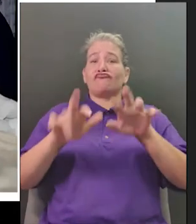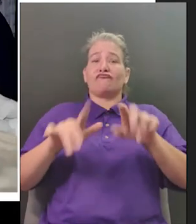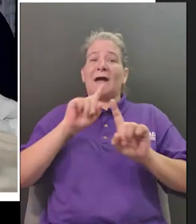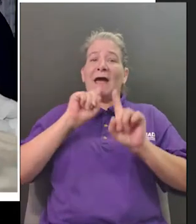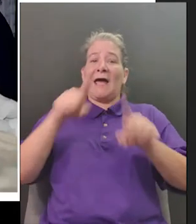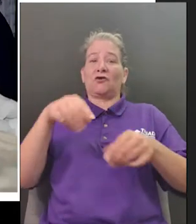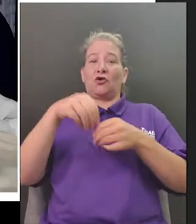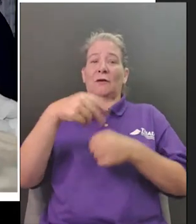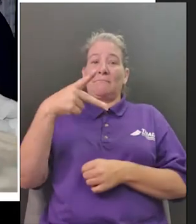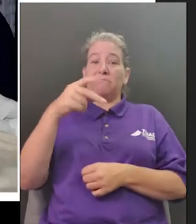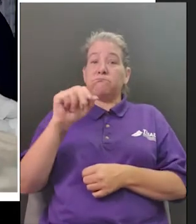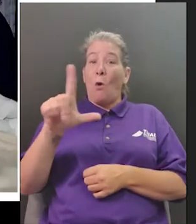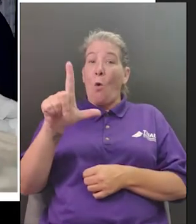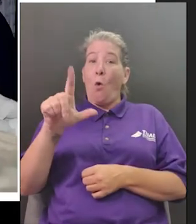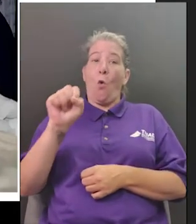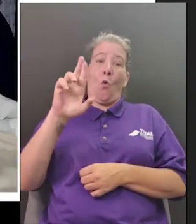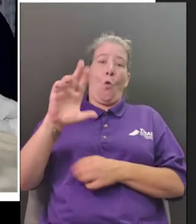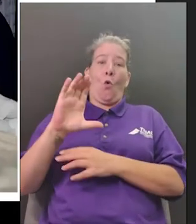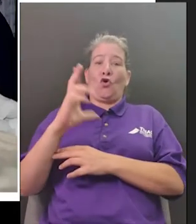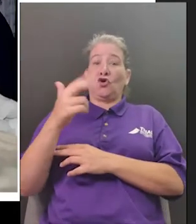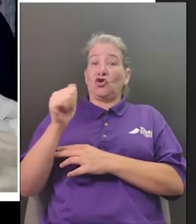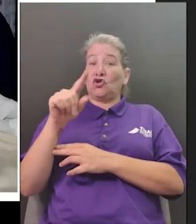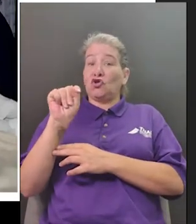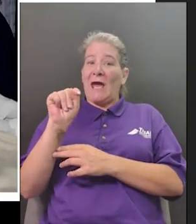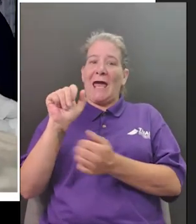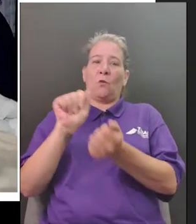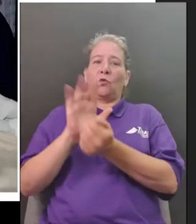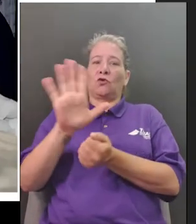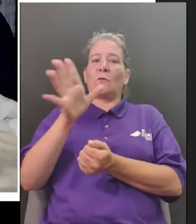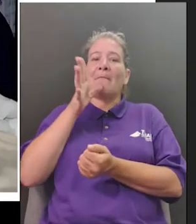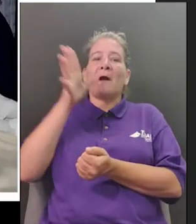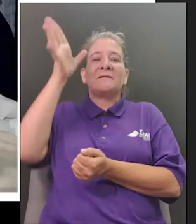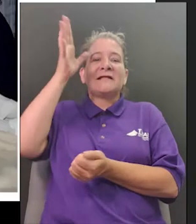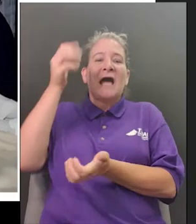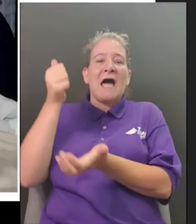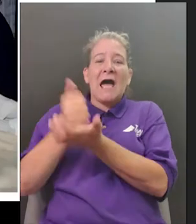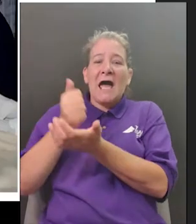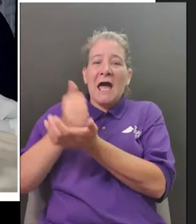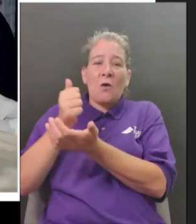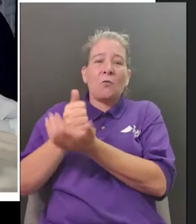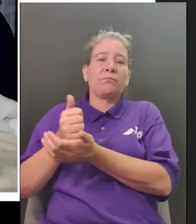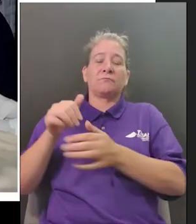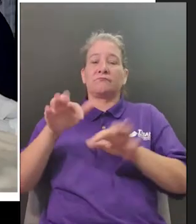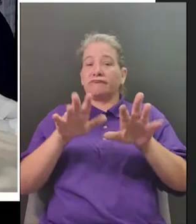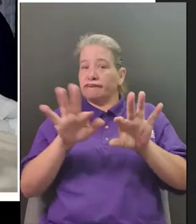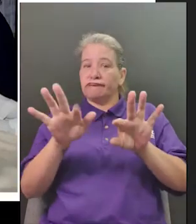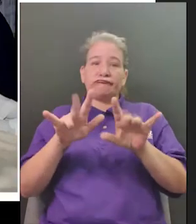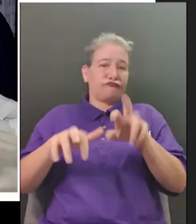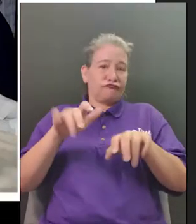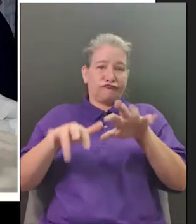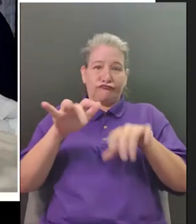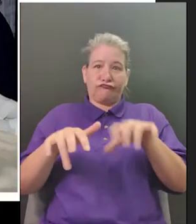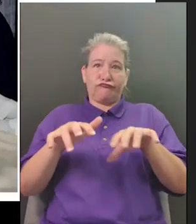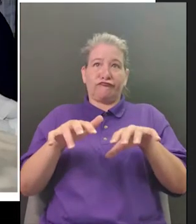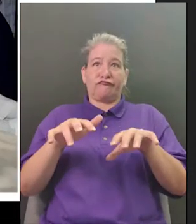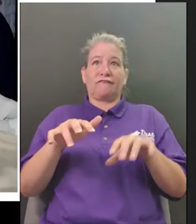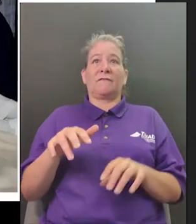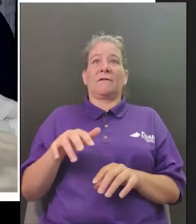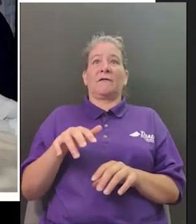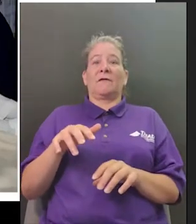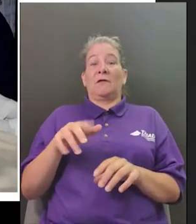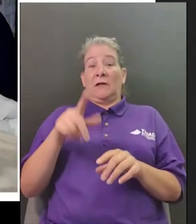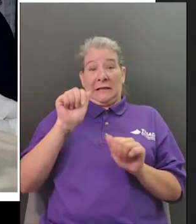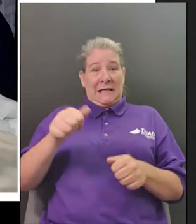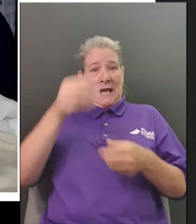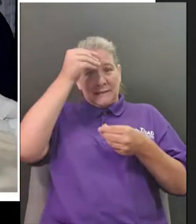you who can type and chat with us if you want to say where you're from in the chat and give a little hello you're welcome